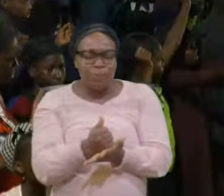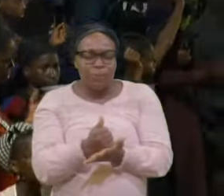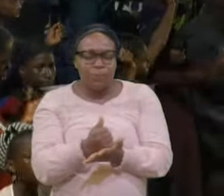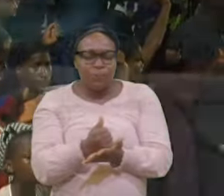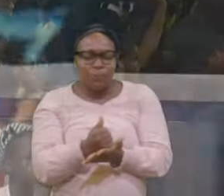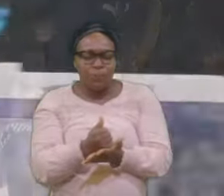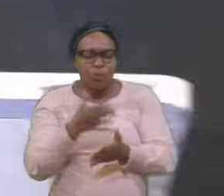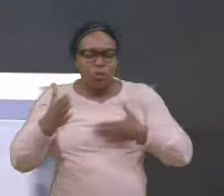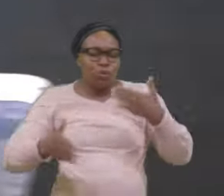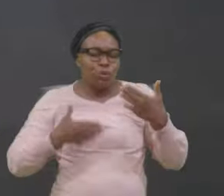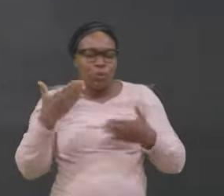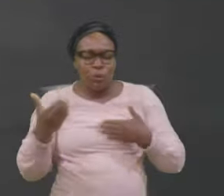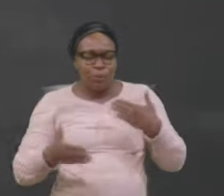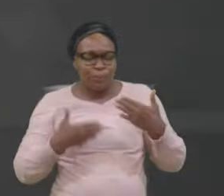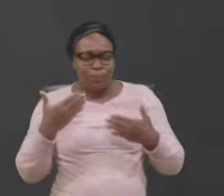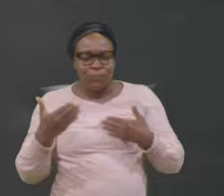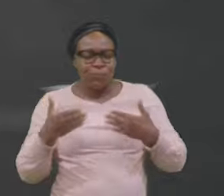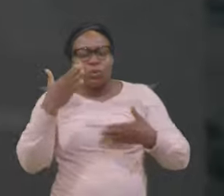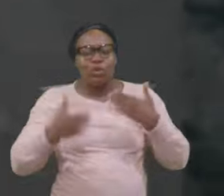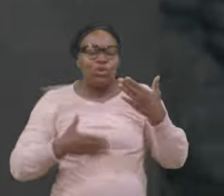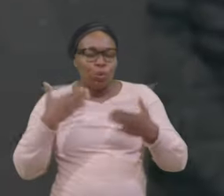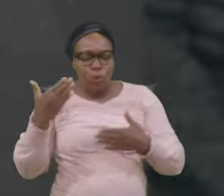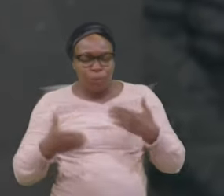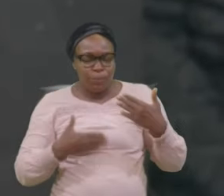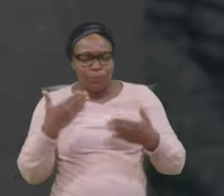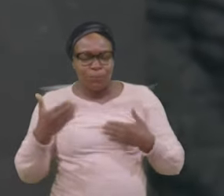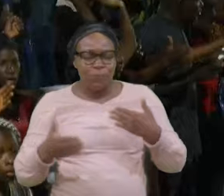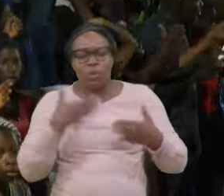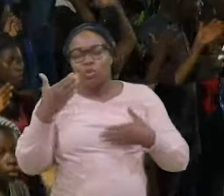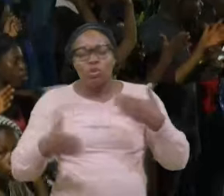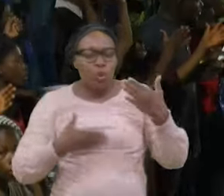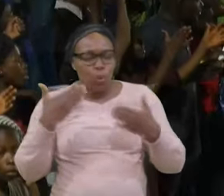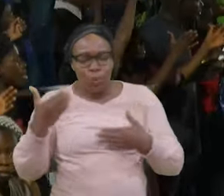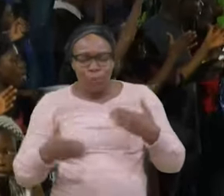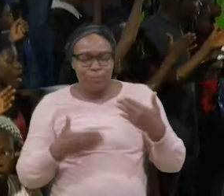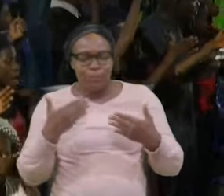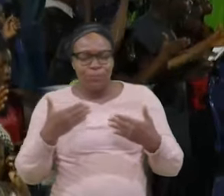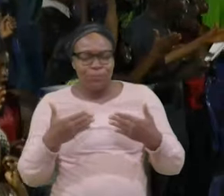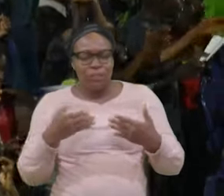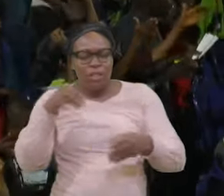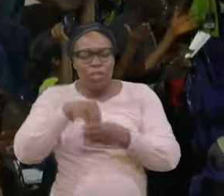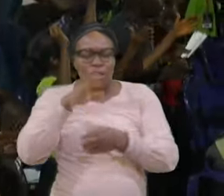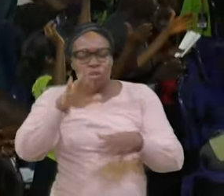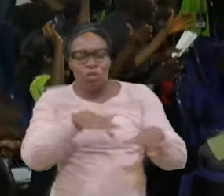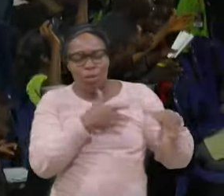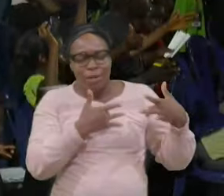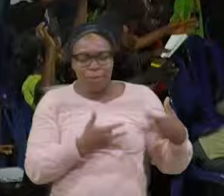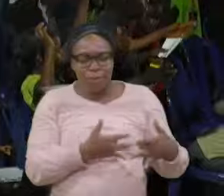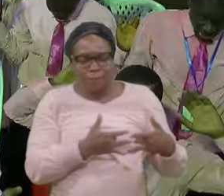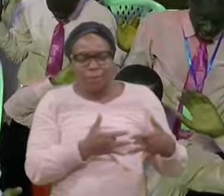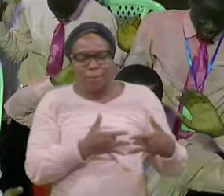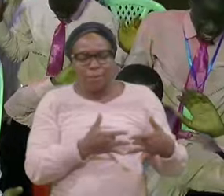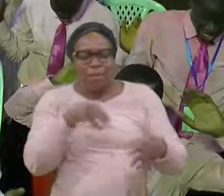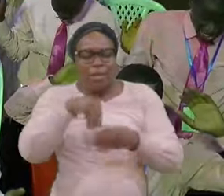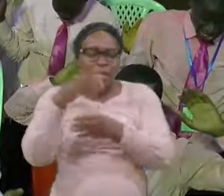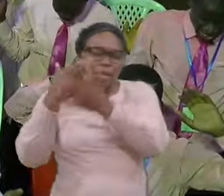Joy, joy, joy in your heart In heaven,